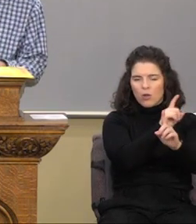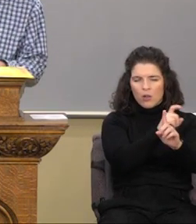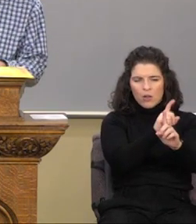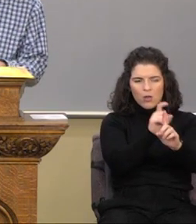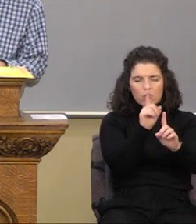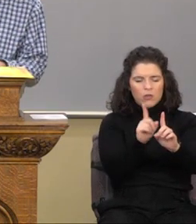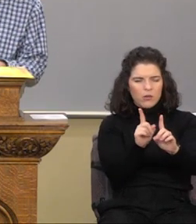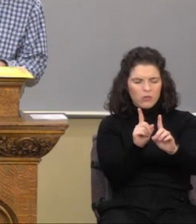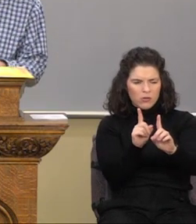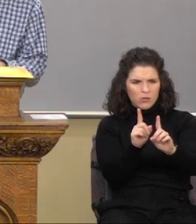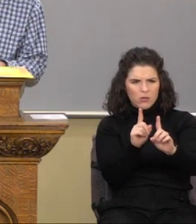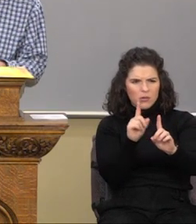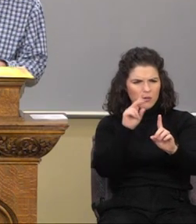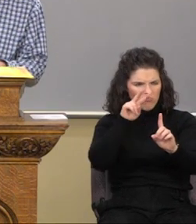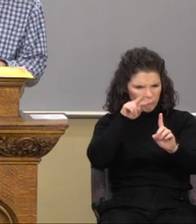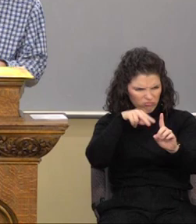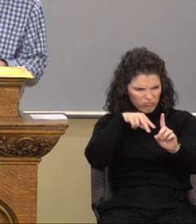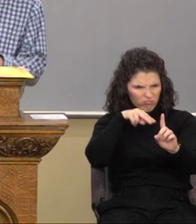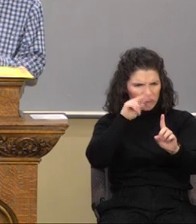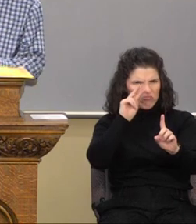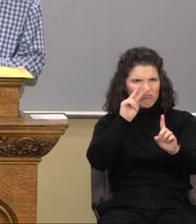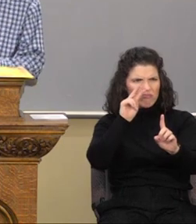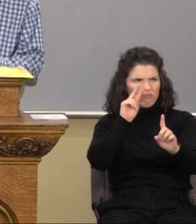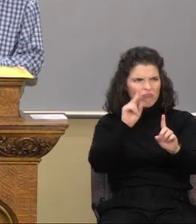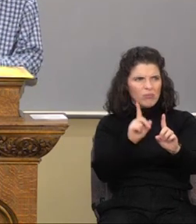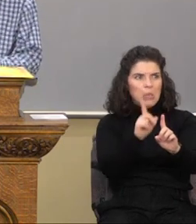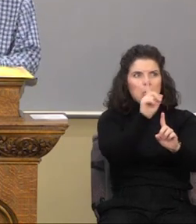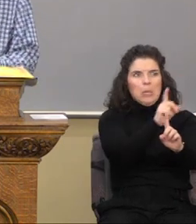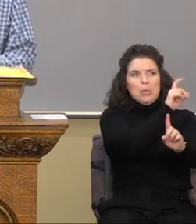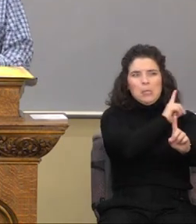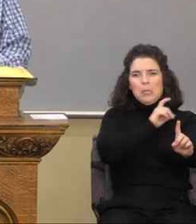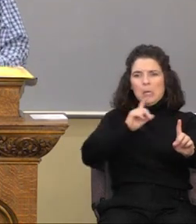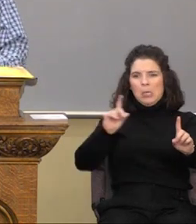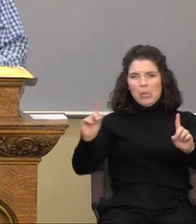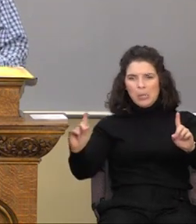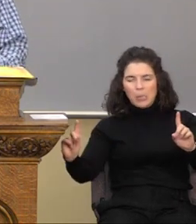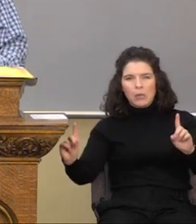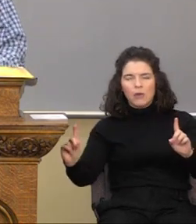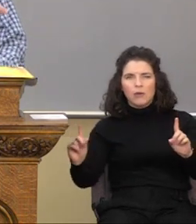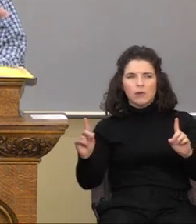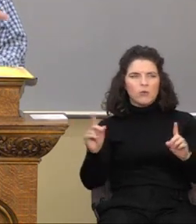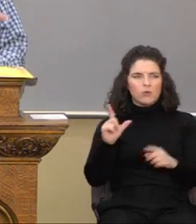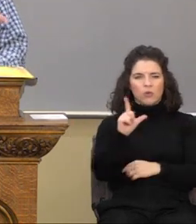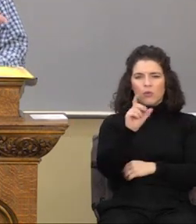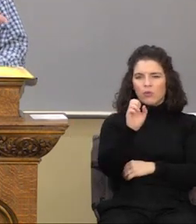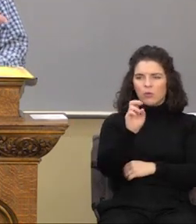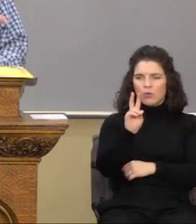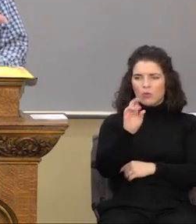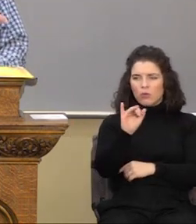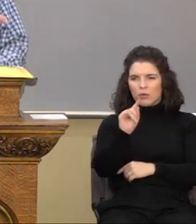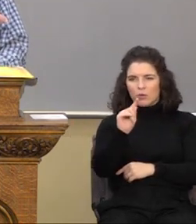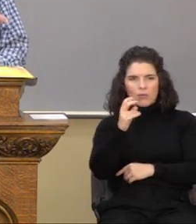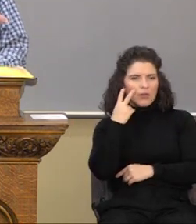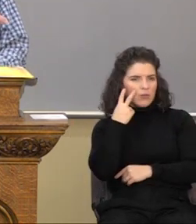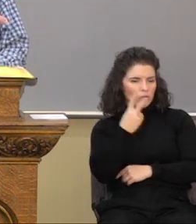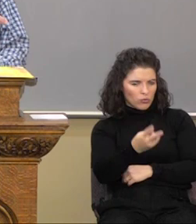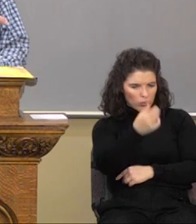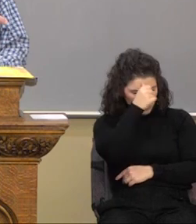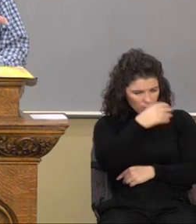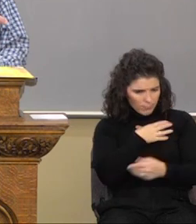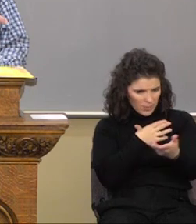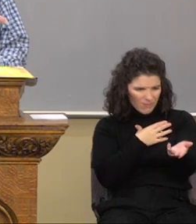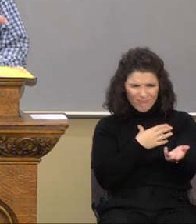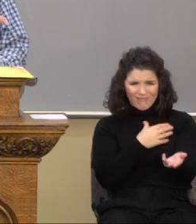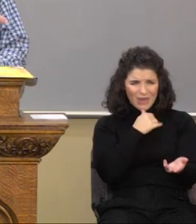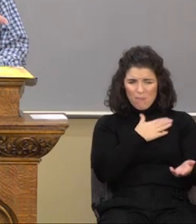at the place, came and looked on him and passed on the other side. The Levite, saw the guy in the ditch, not my neighbor.